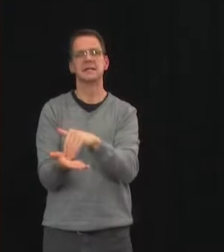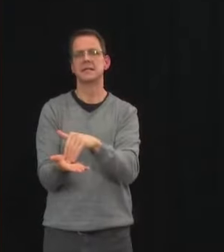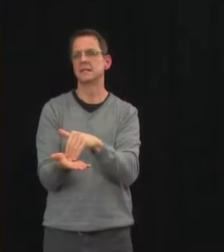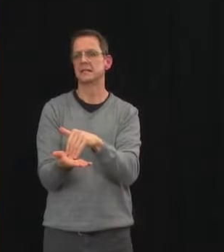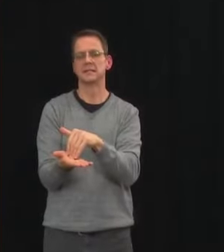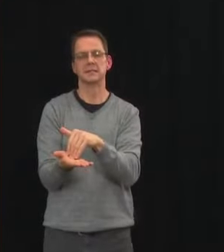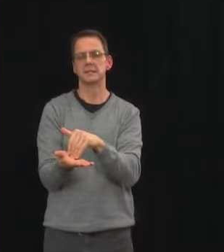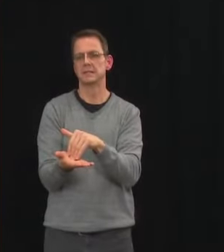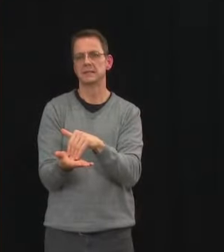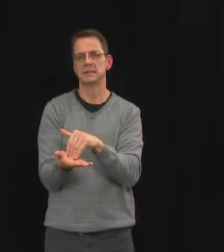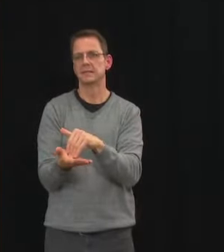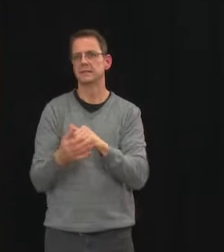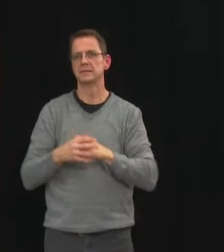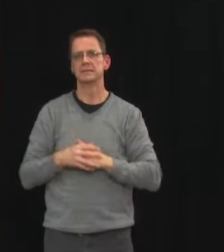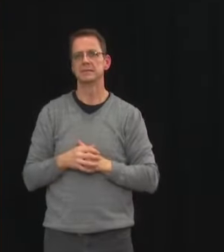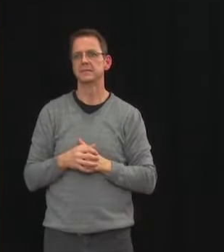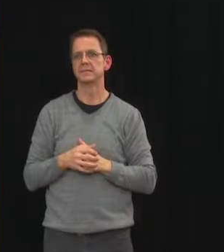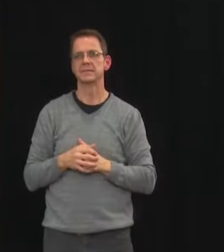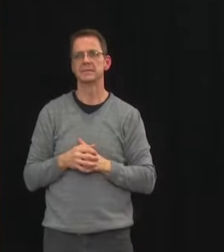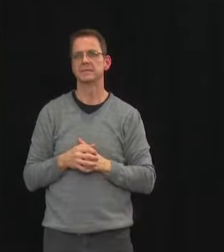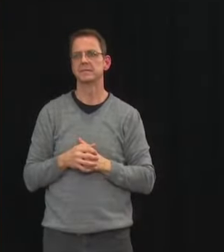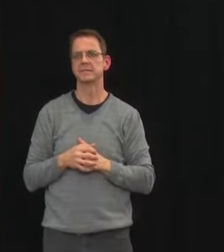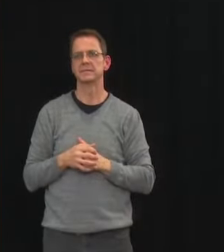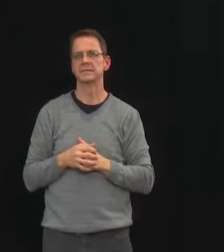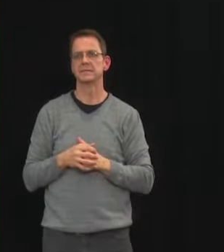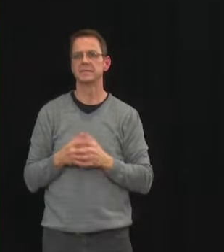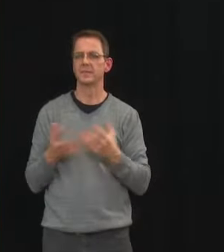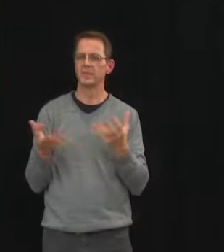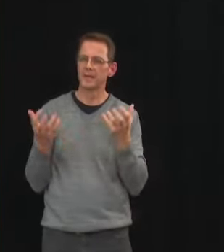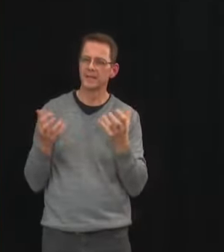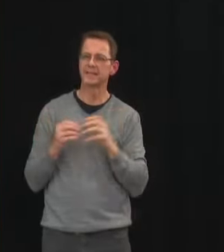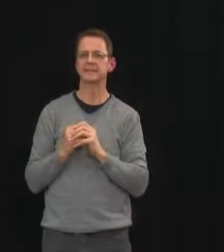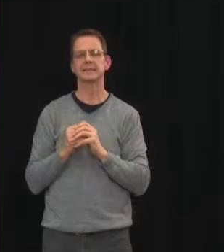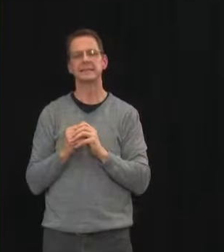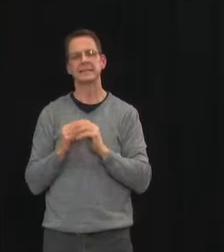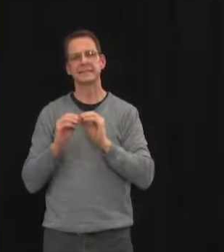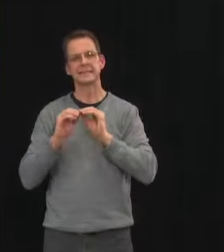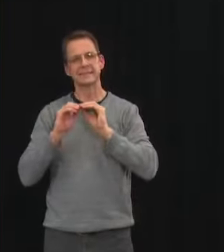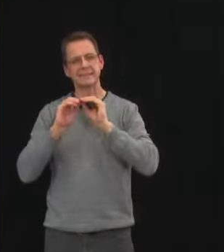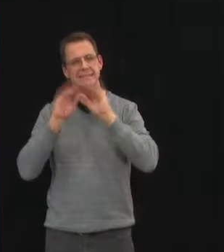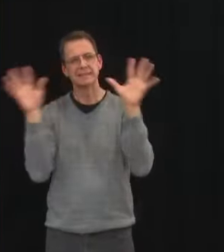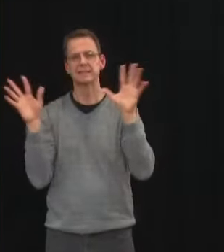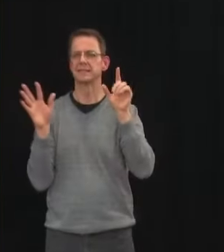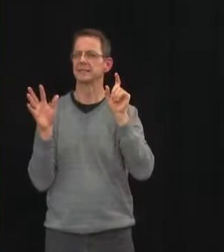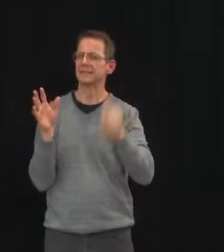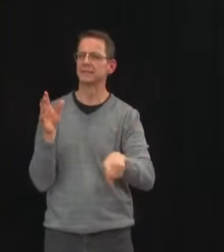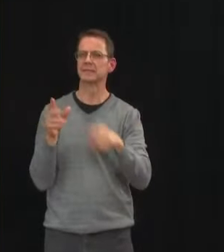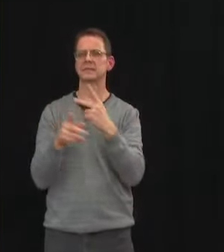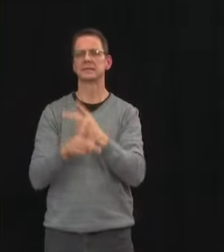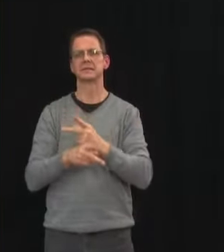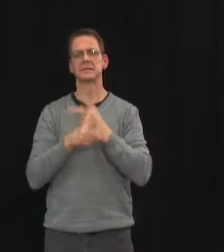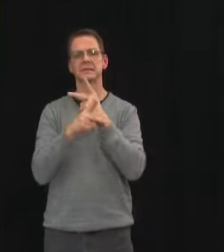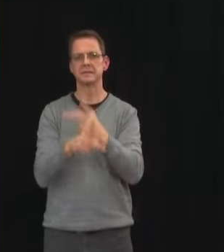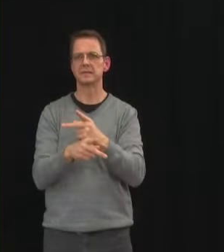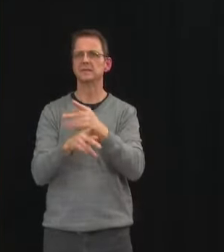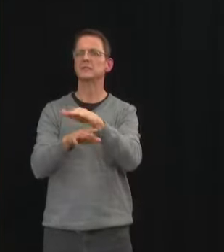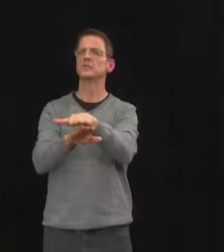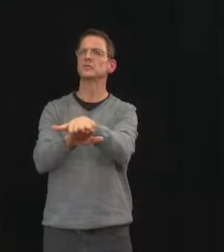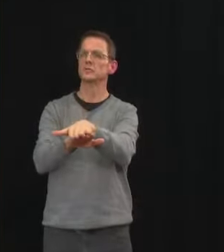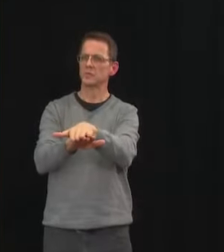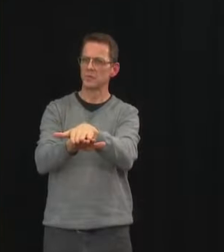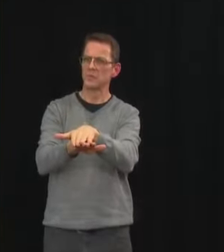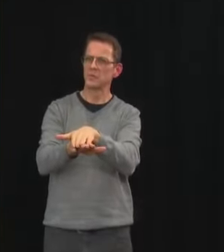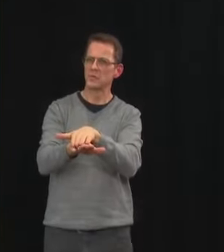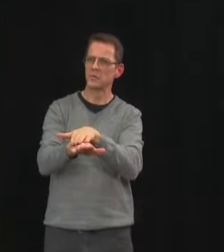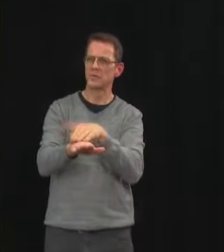a careful gradual uh a step approach uh yes a key indicator is the number of people in hospital but